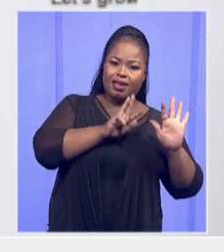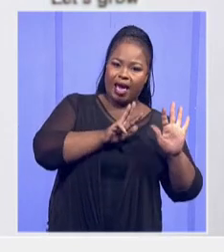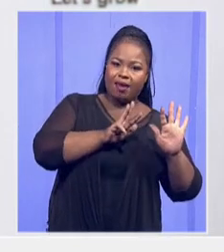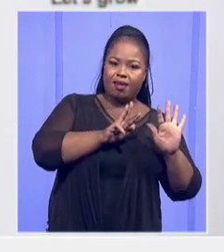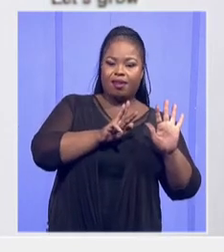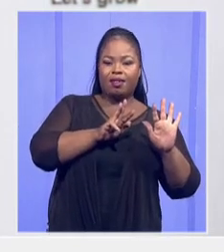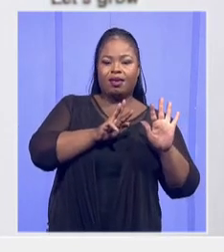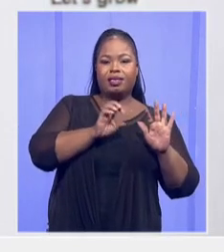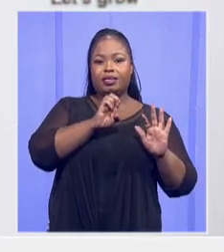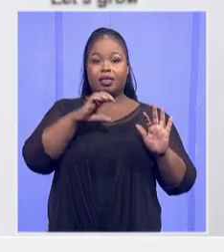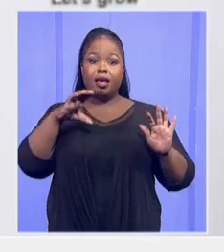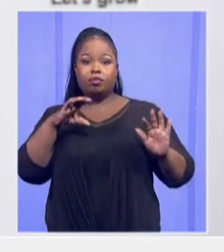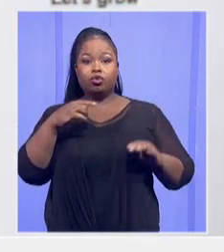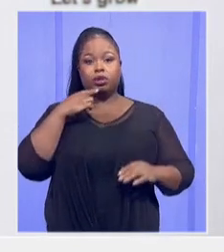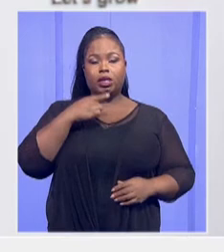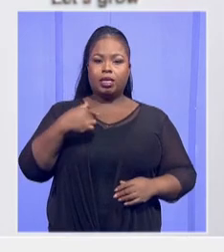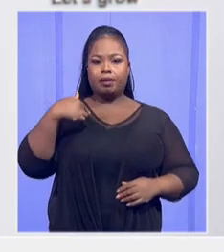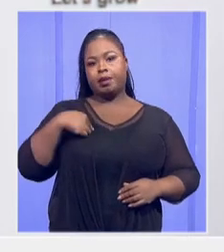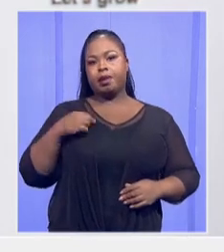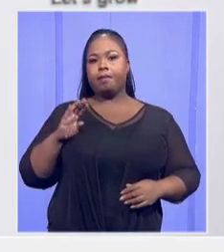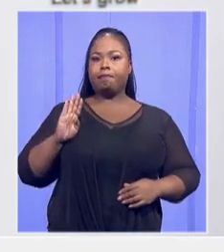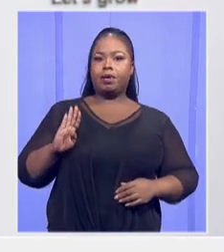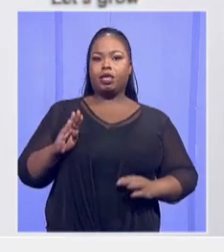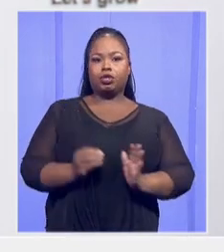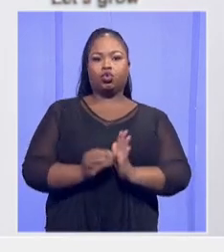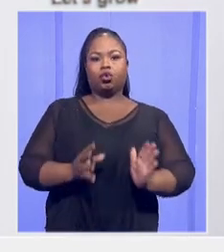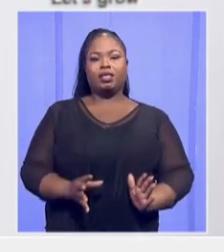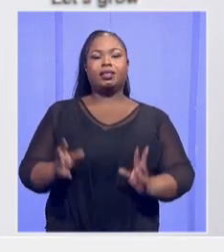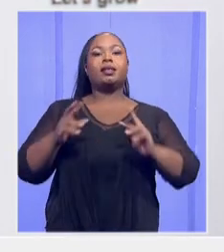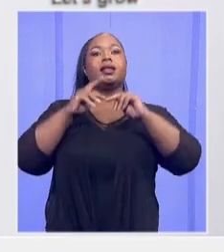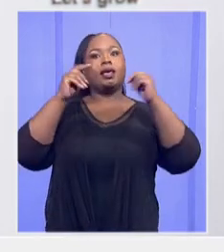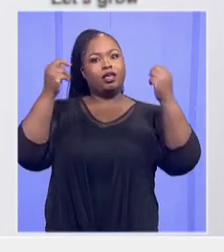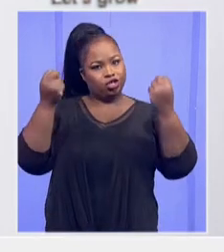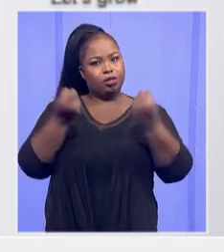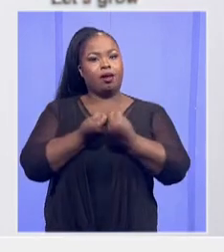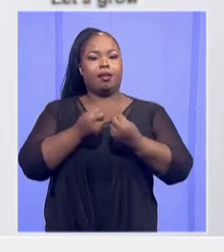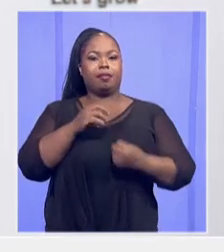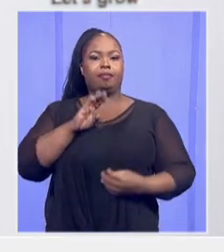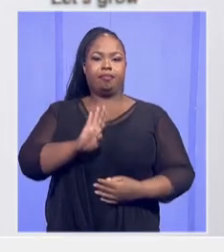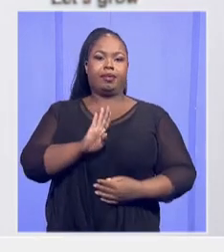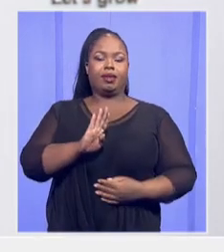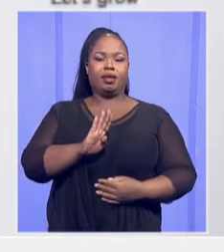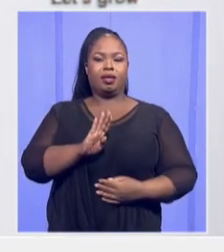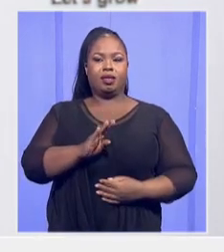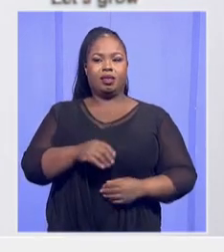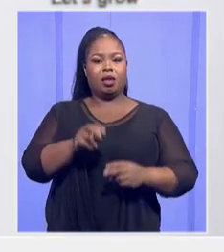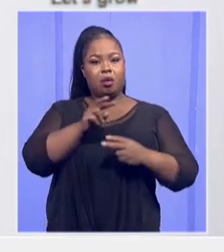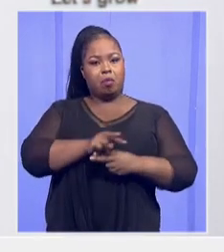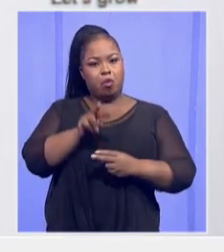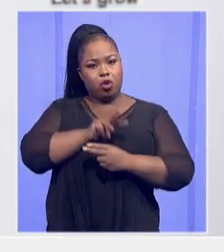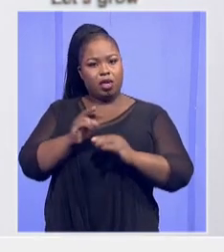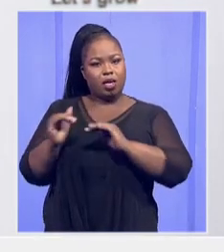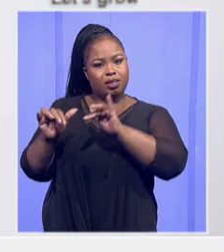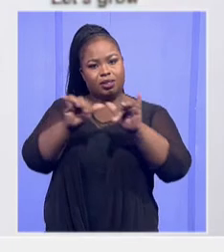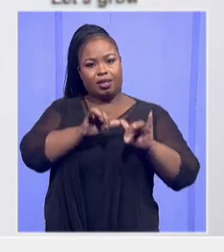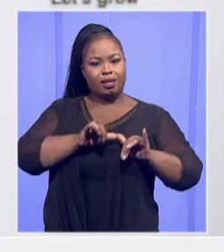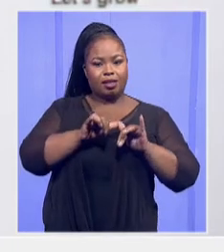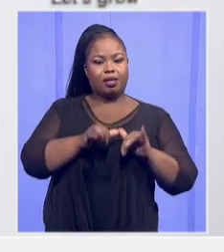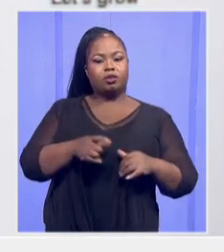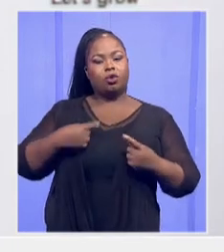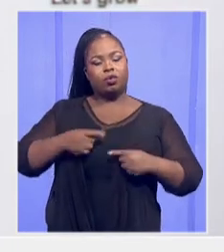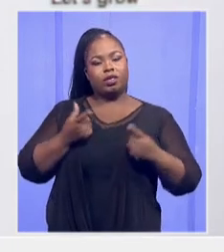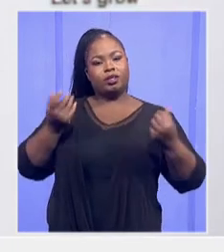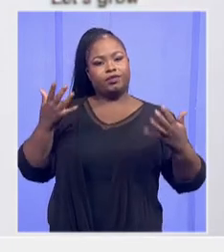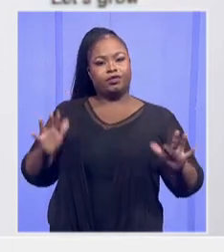say, I am a B student, it's a national B. It has been moderated. It has been standardized. And that's what we're trying to do. And we've rolled out